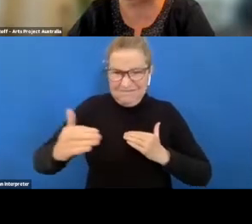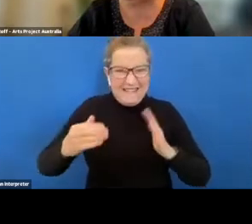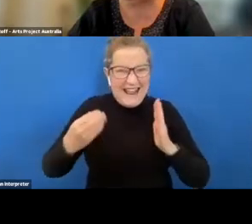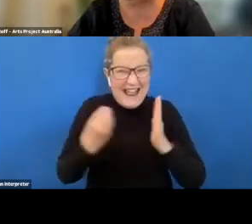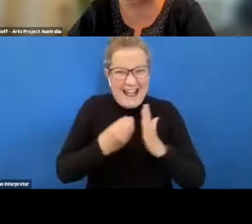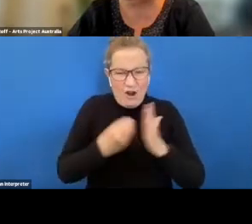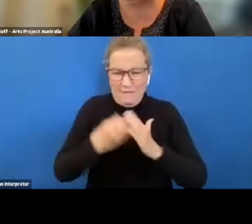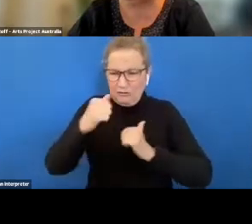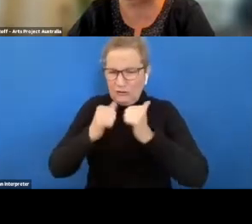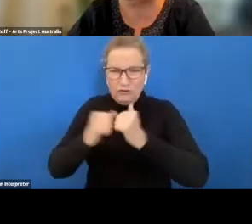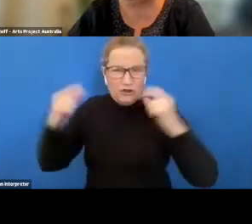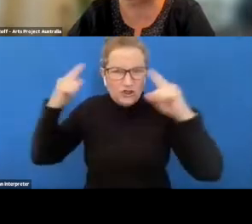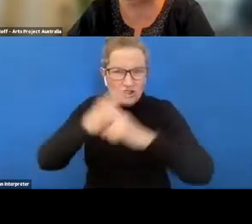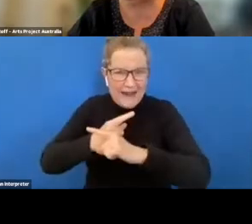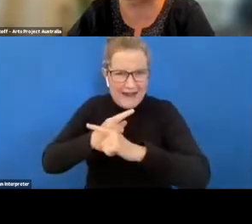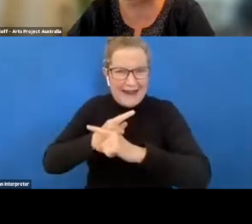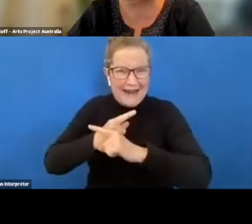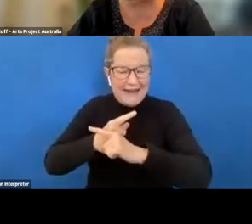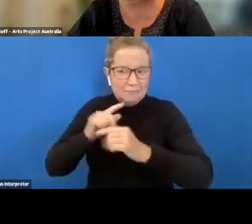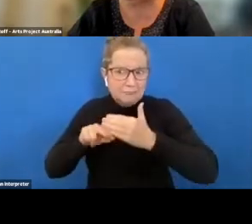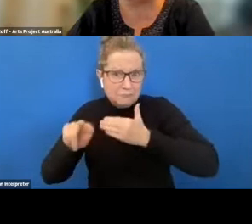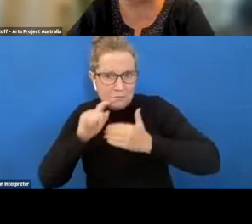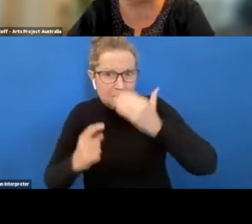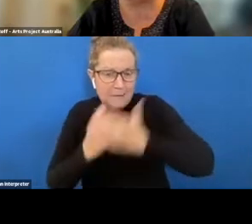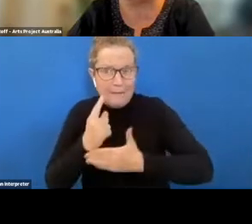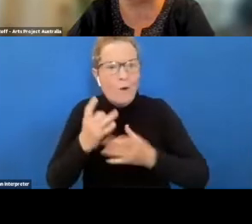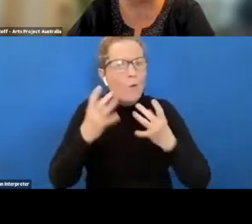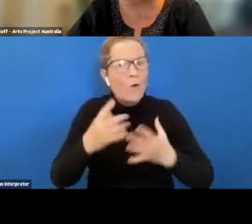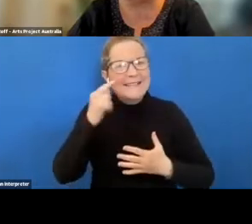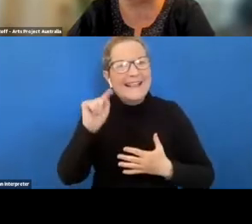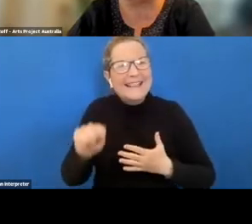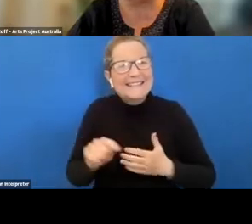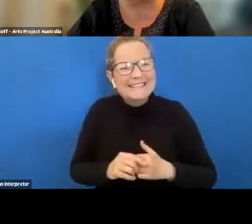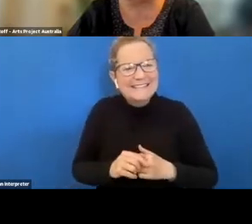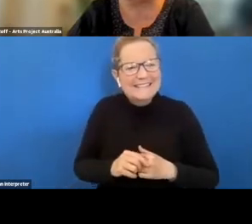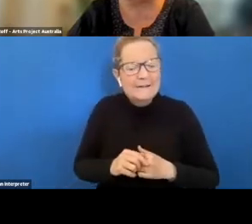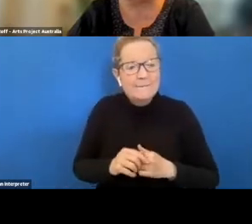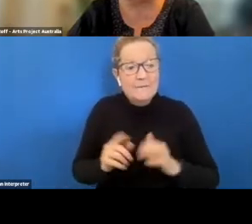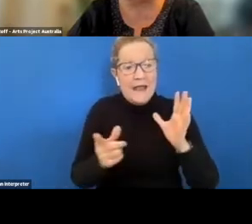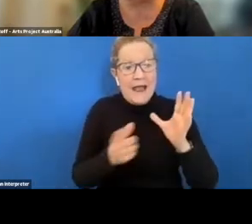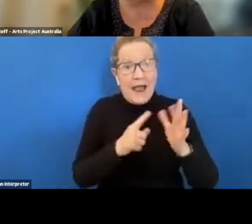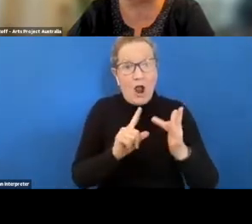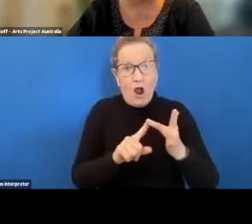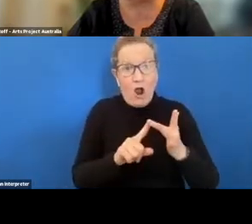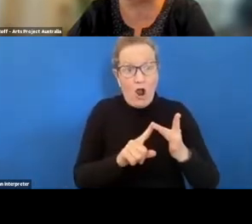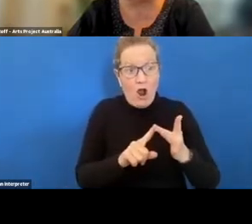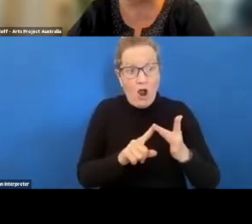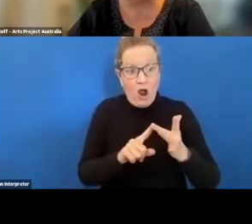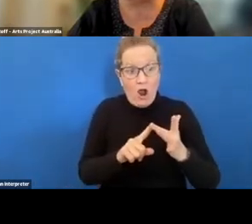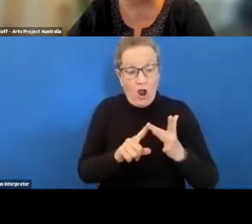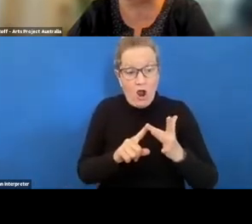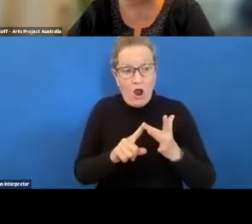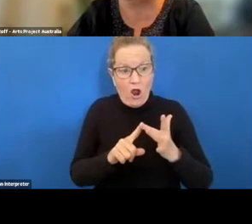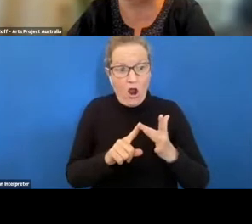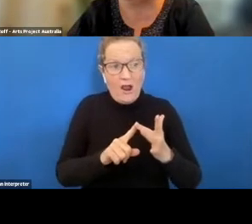jobs that is predicted and we're already seeing it um with ai approaching our autistics as